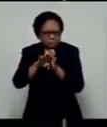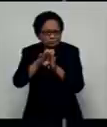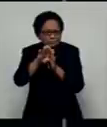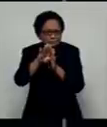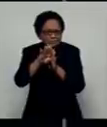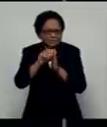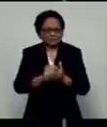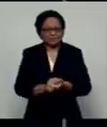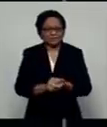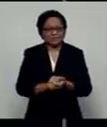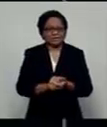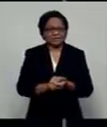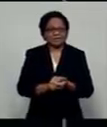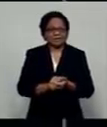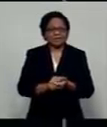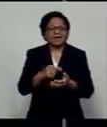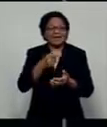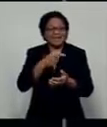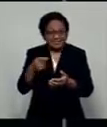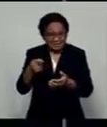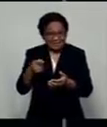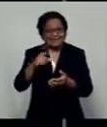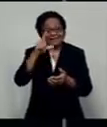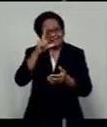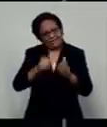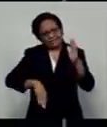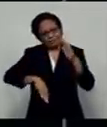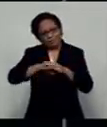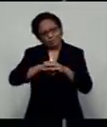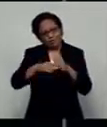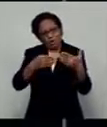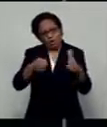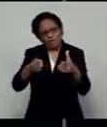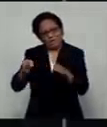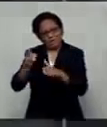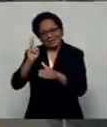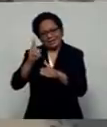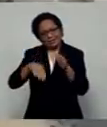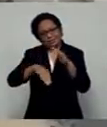the crisis before it can begin to be revived. Lena Reese has more.